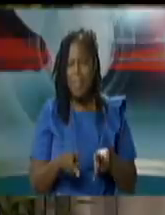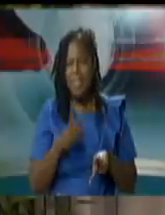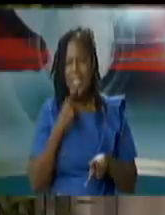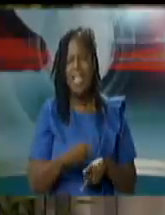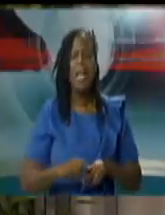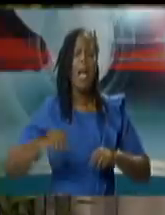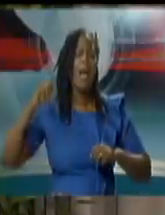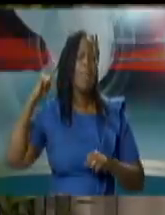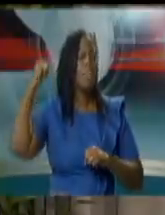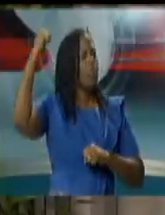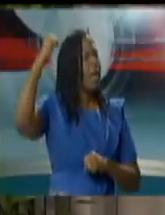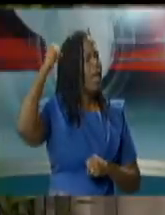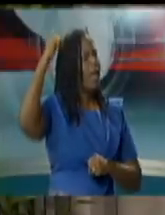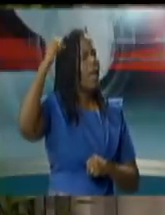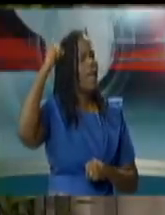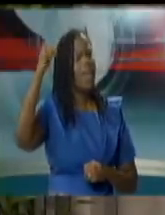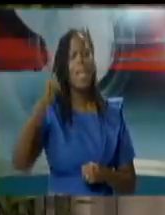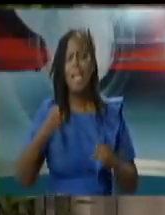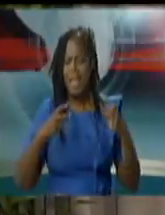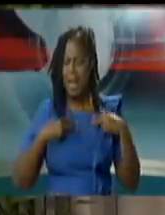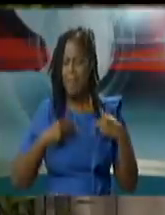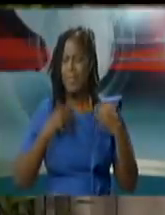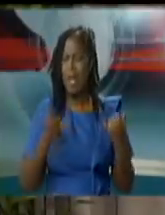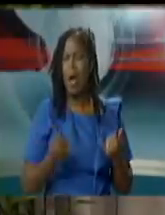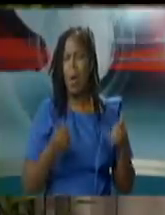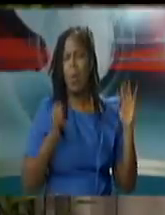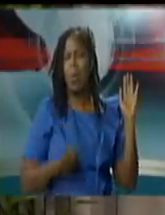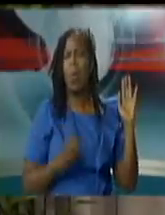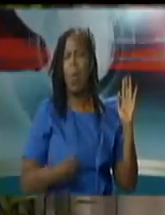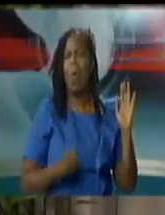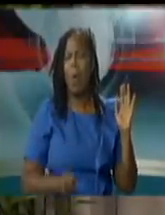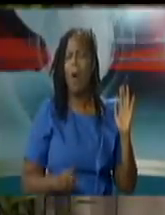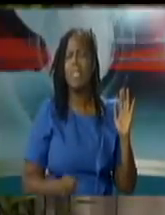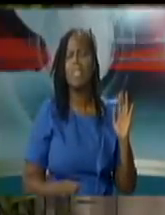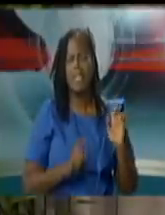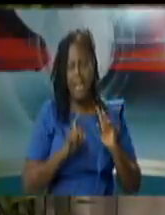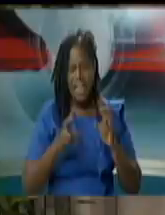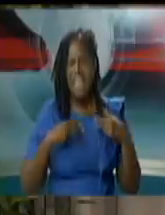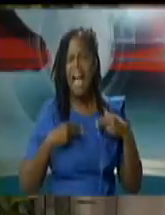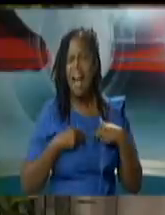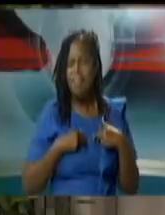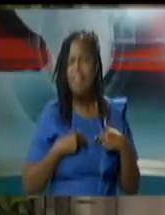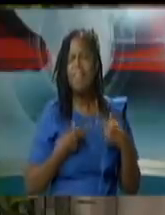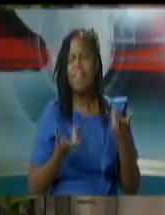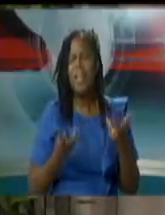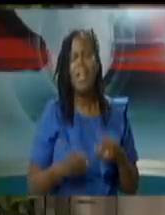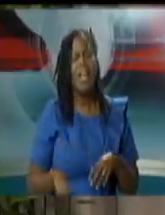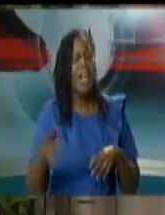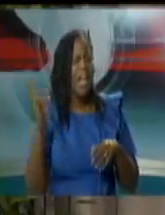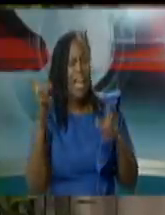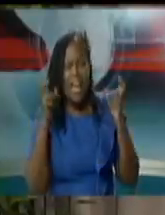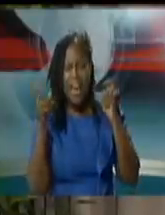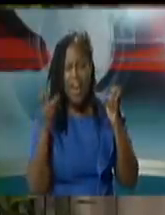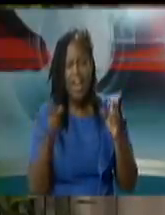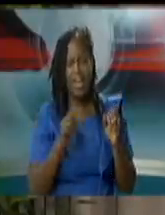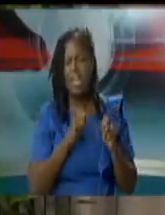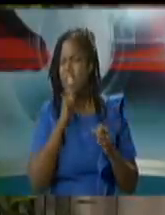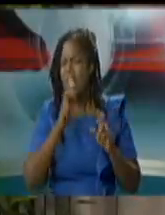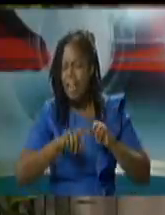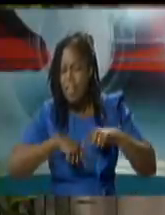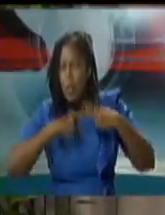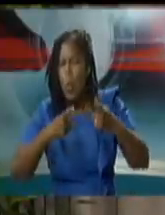allowing them into the virtual hearings that's not the case the judiciary had always um structured